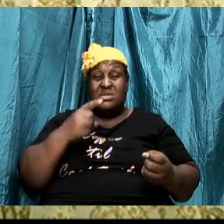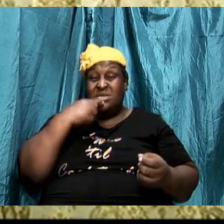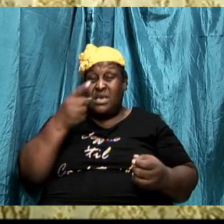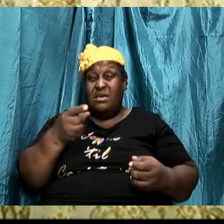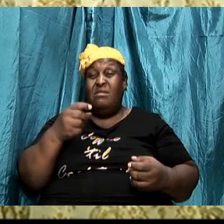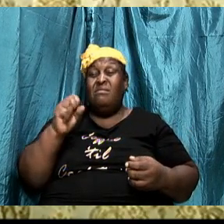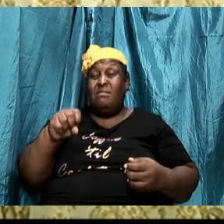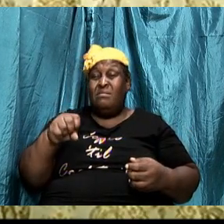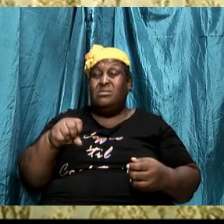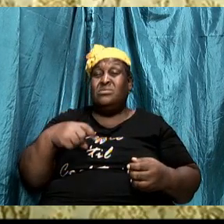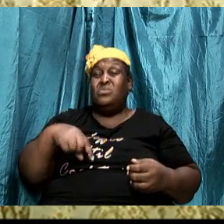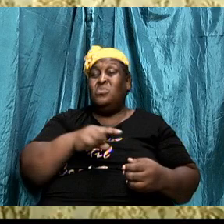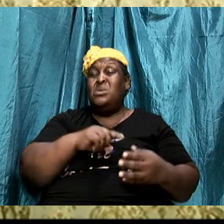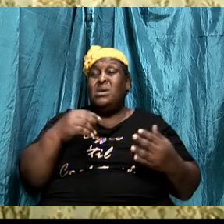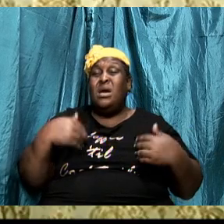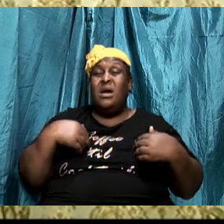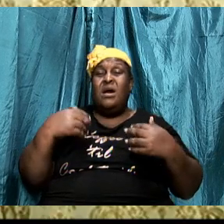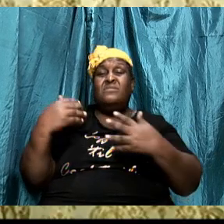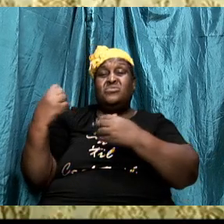captive by the adversary.